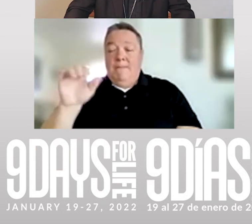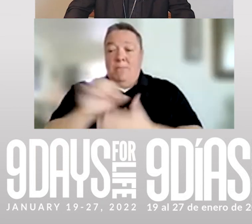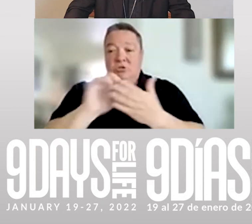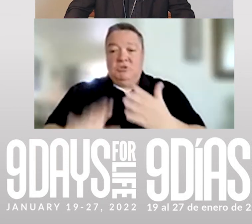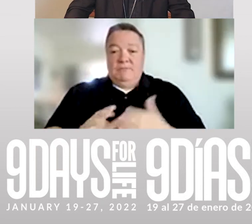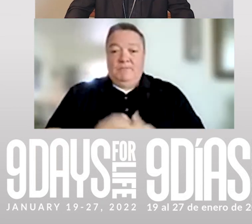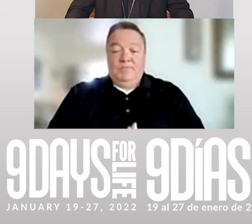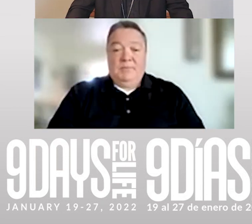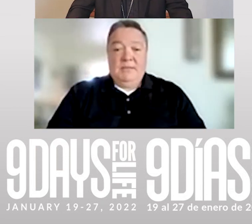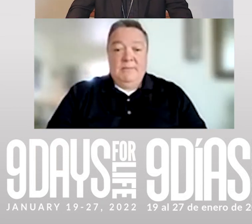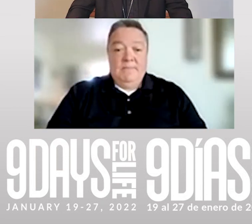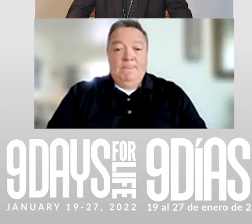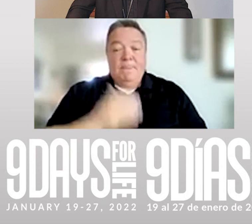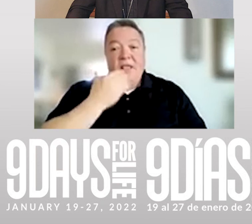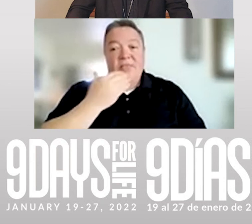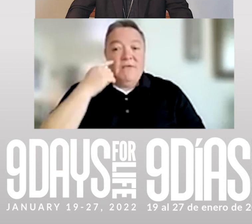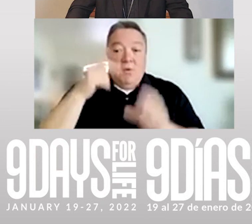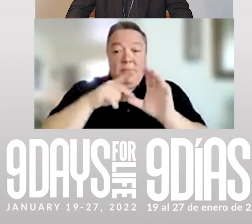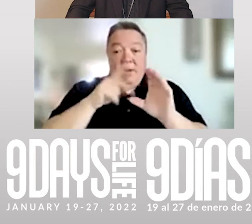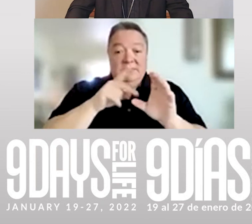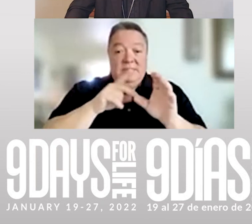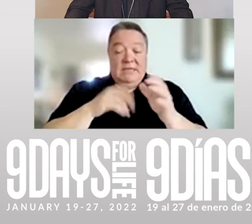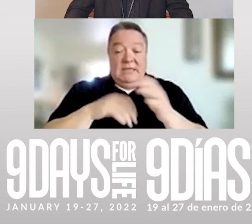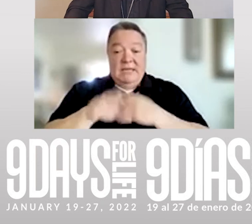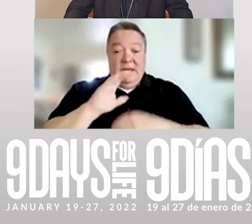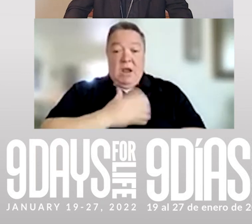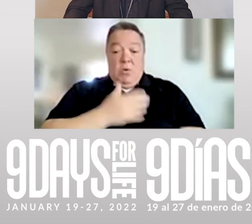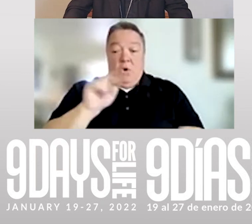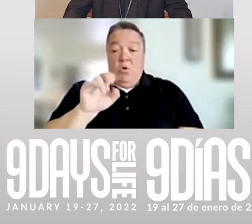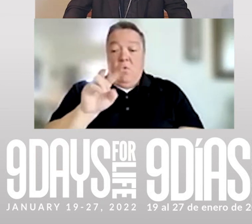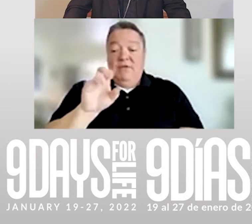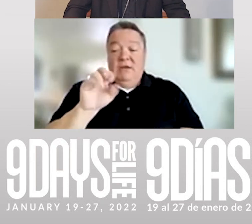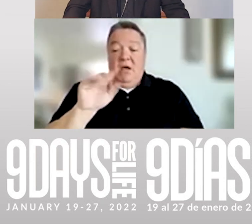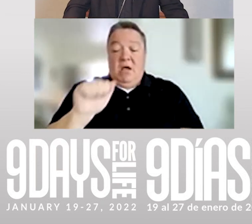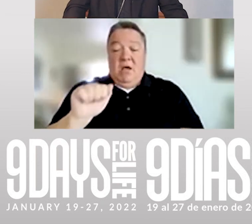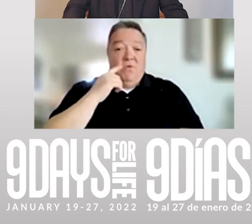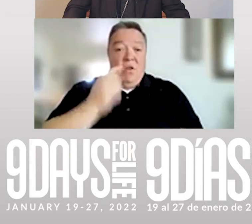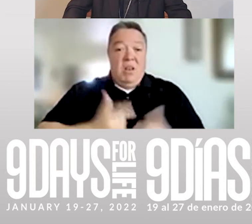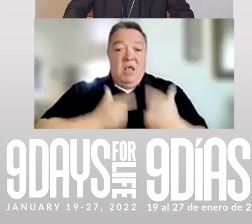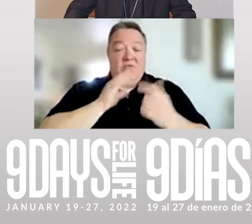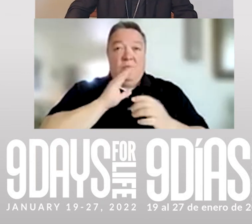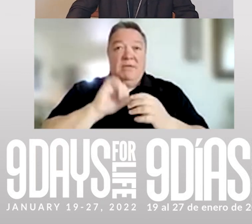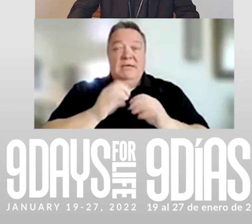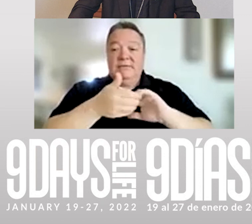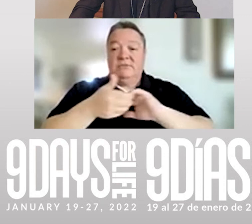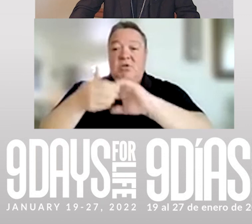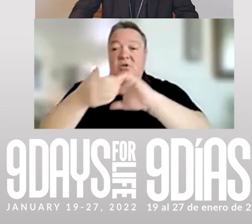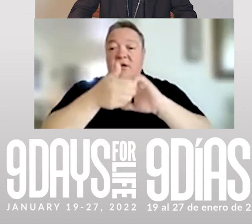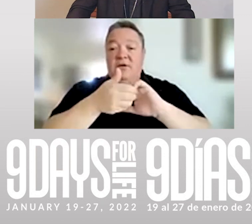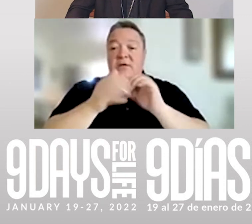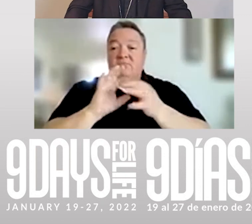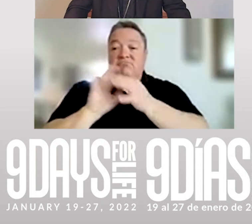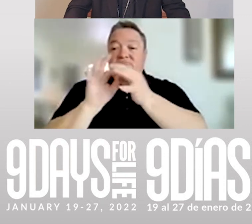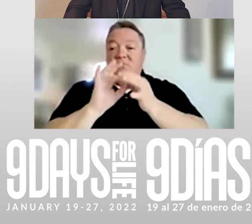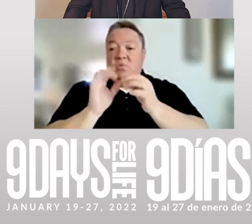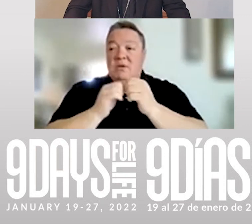Thank you for participating in our Novena for Life. We will be in solidarity with one another through this